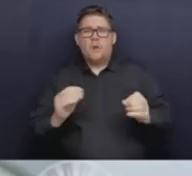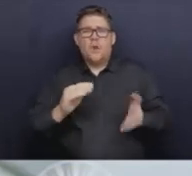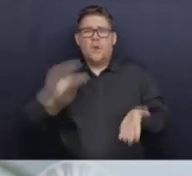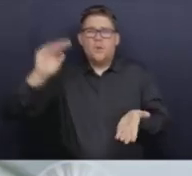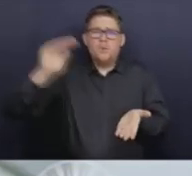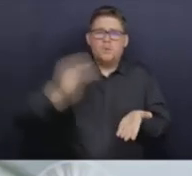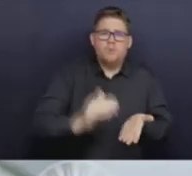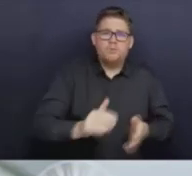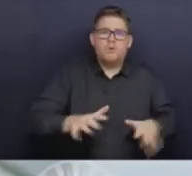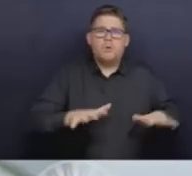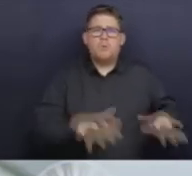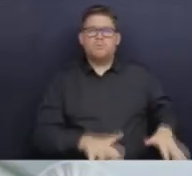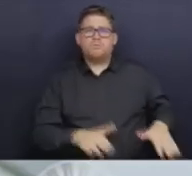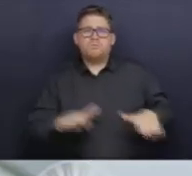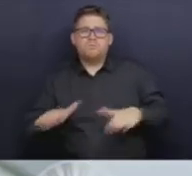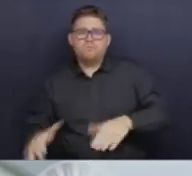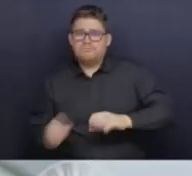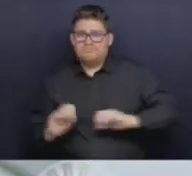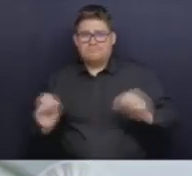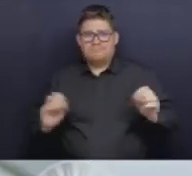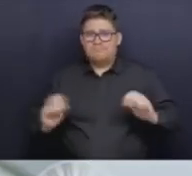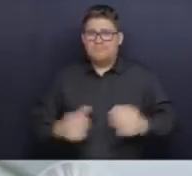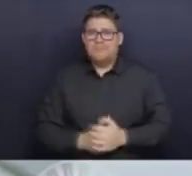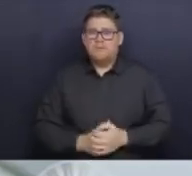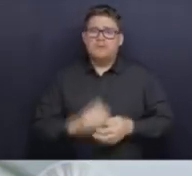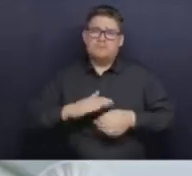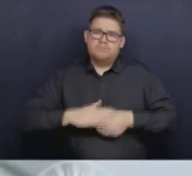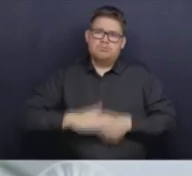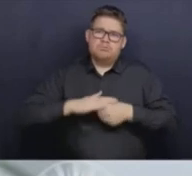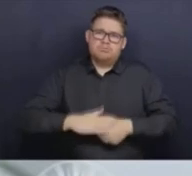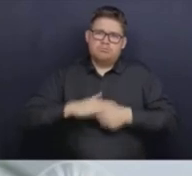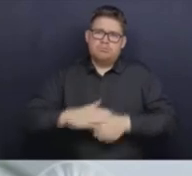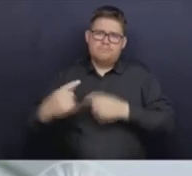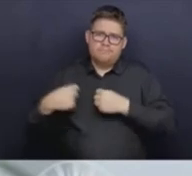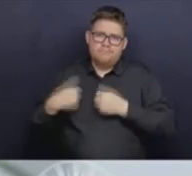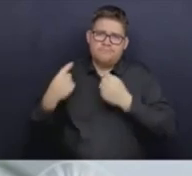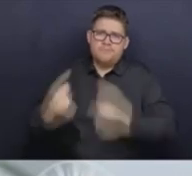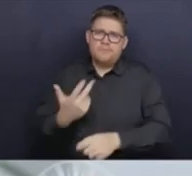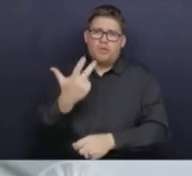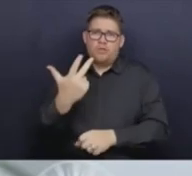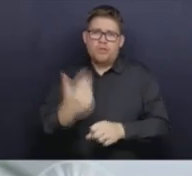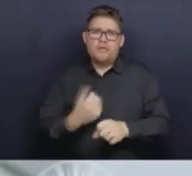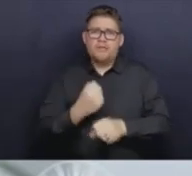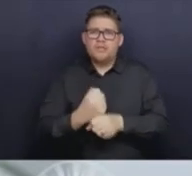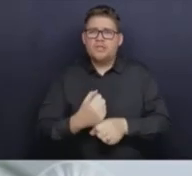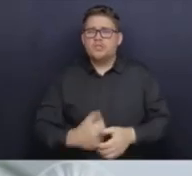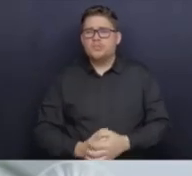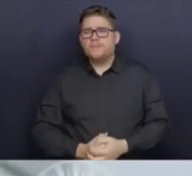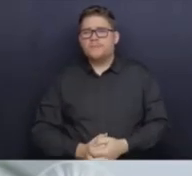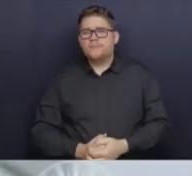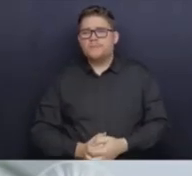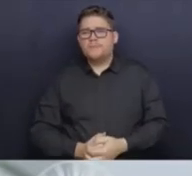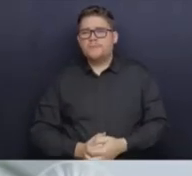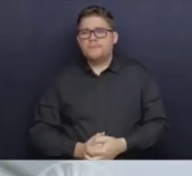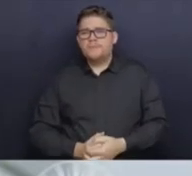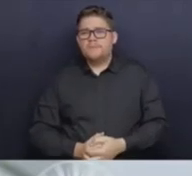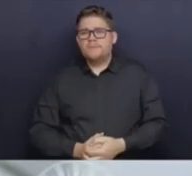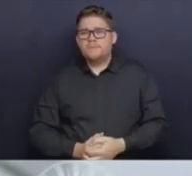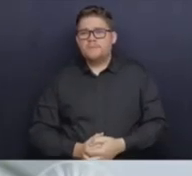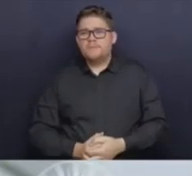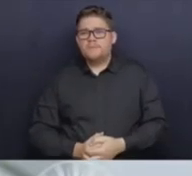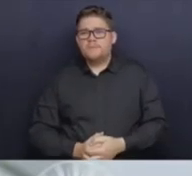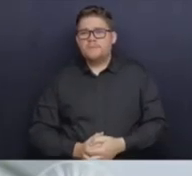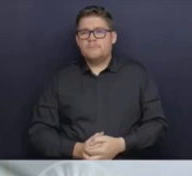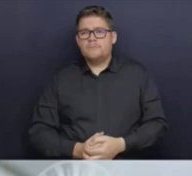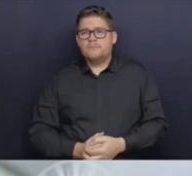is causing the strain on our system. But it's certainly not the only thing. So those two things are together. We're seeing normally